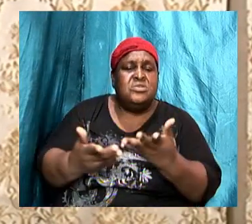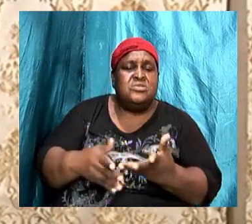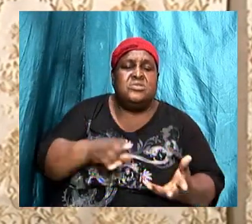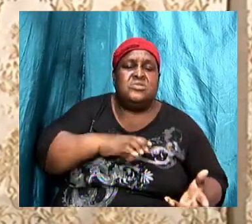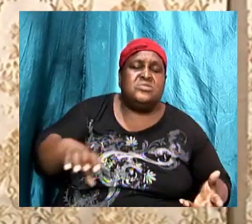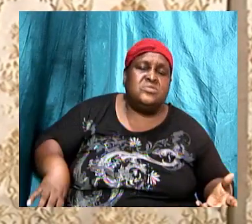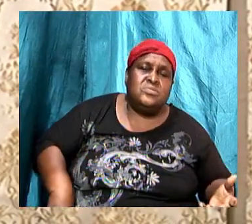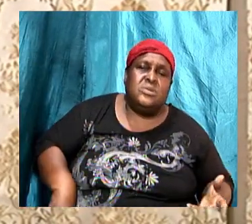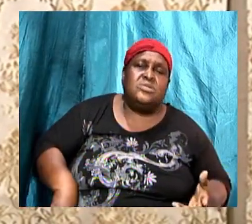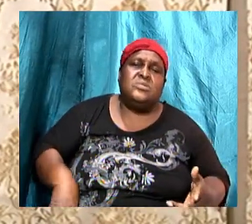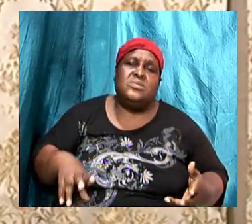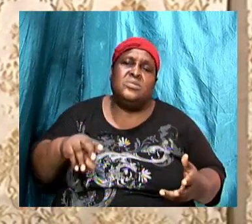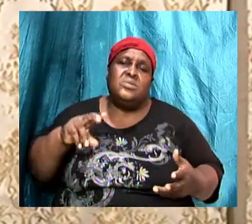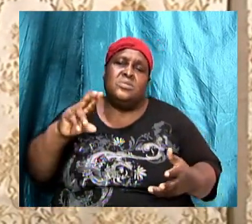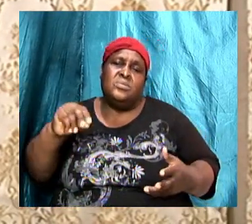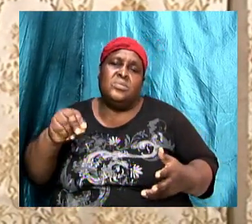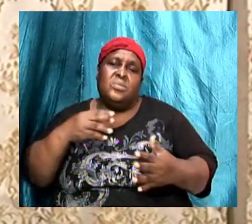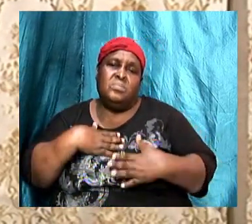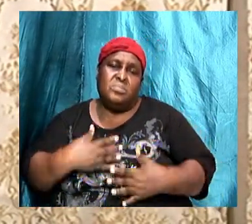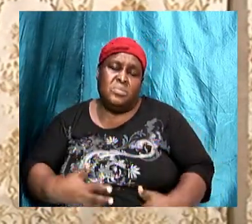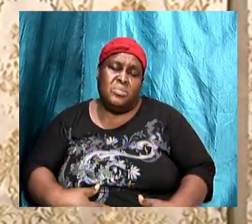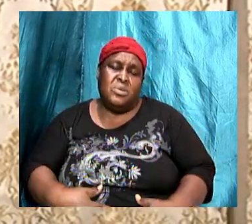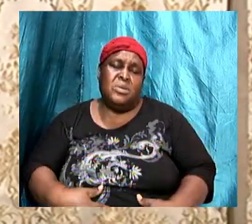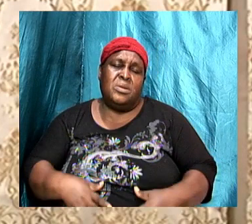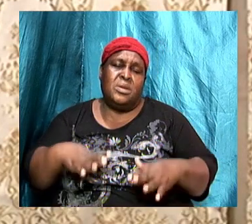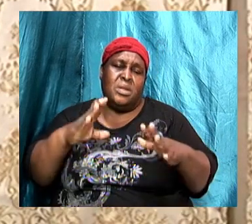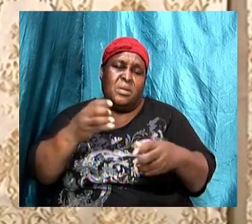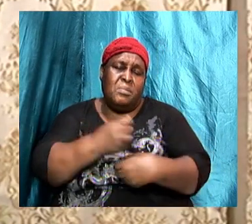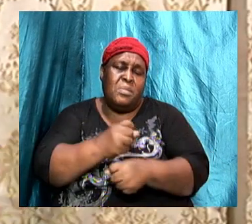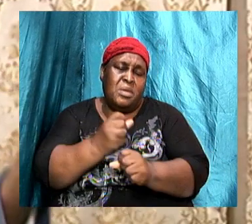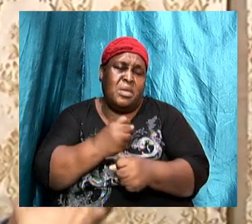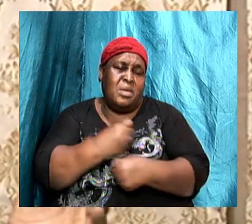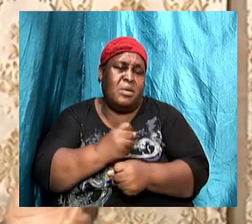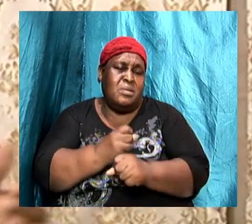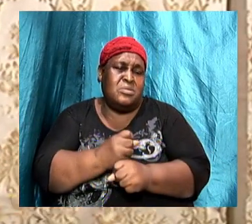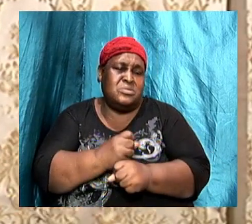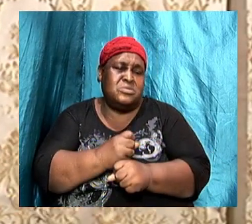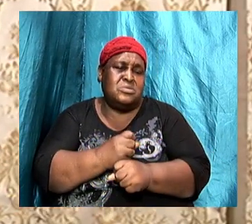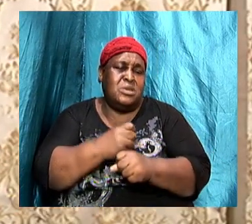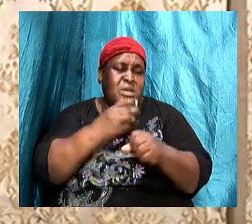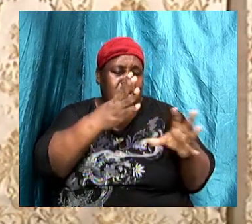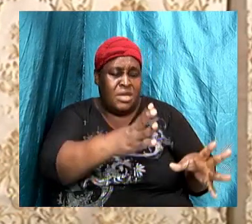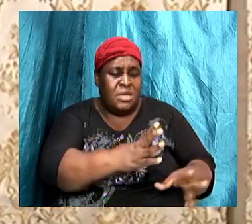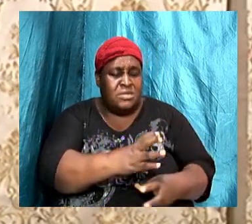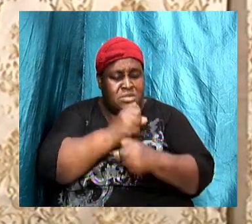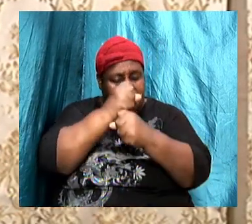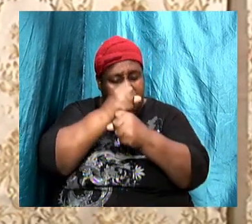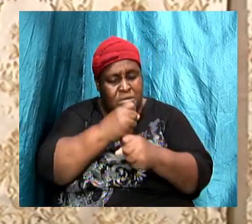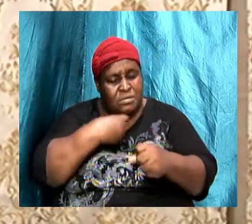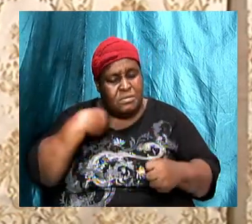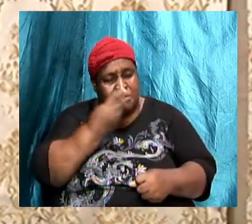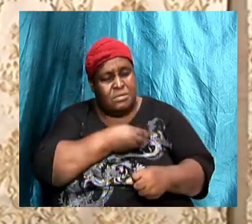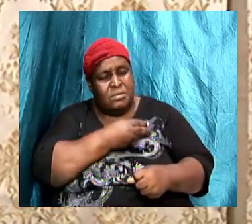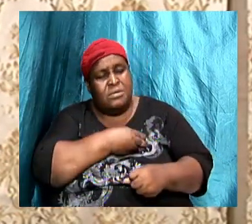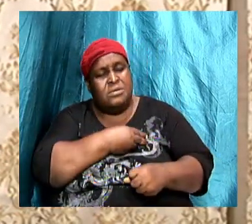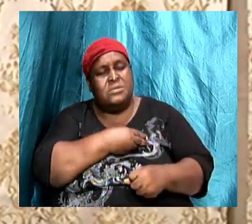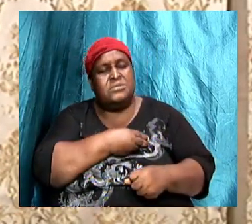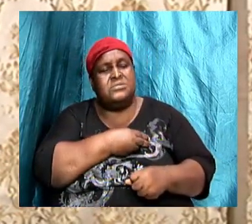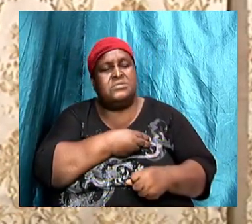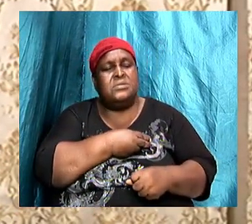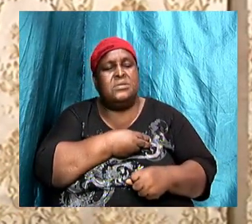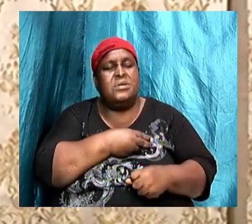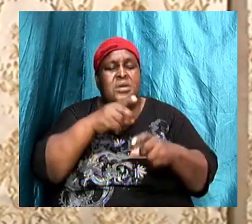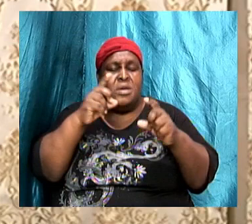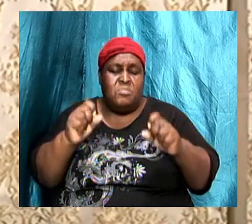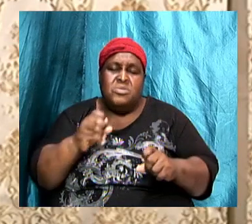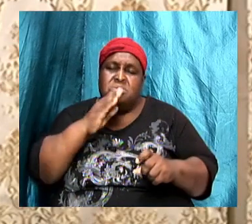this sphere of living into the next. It has to be by way of the church